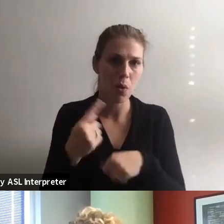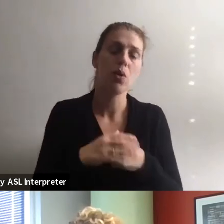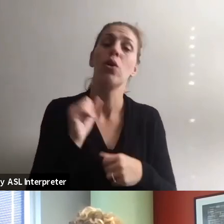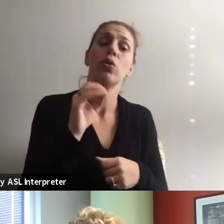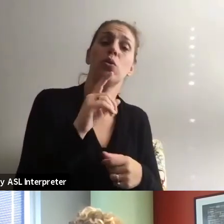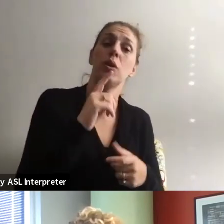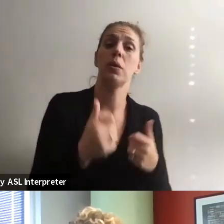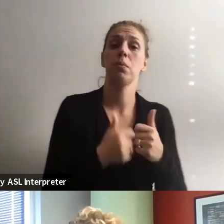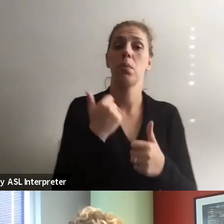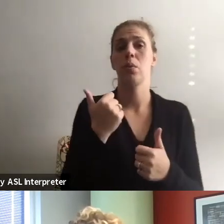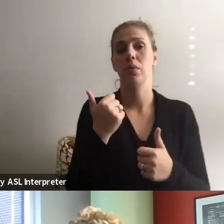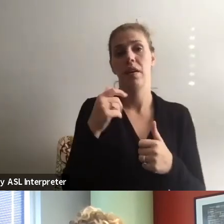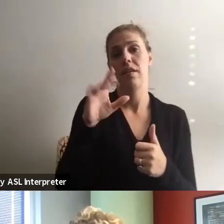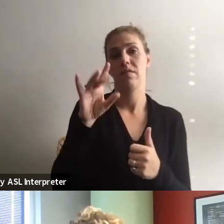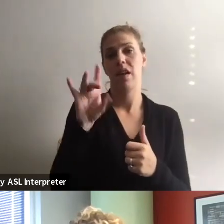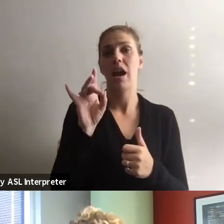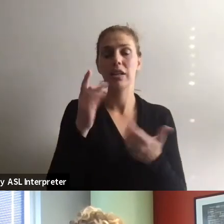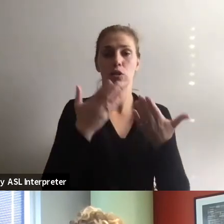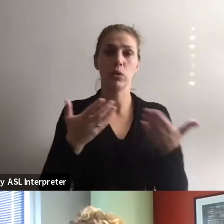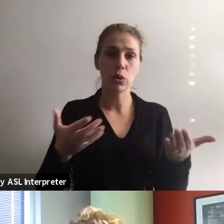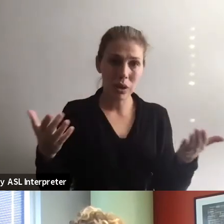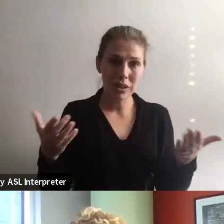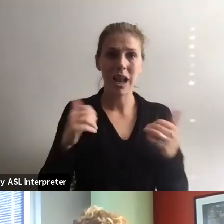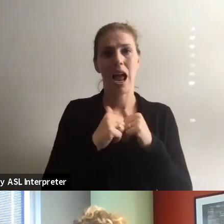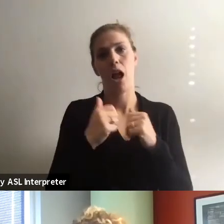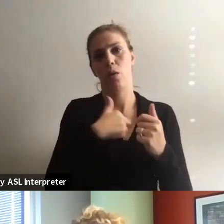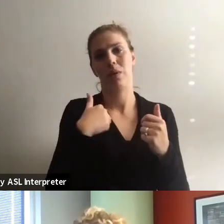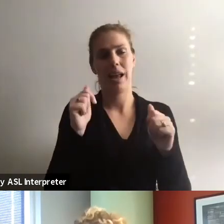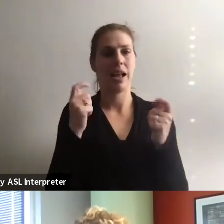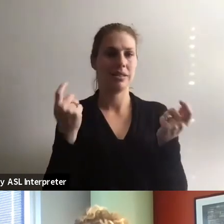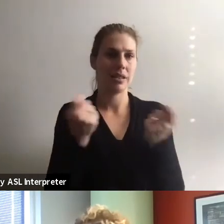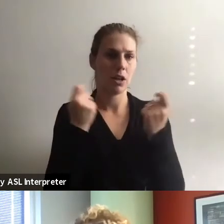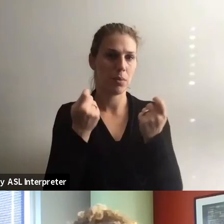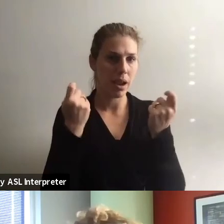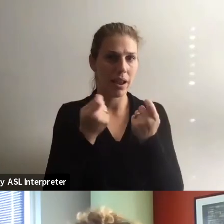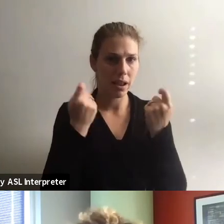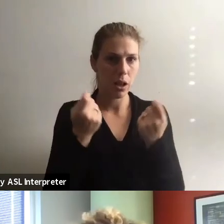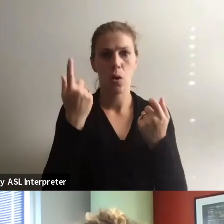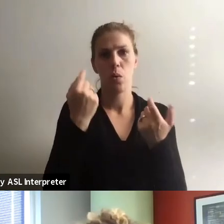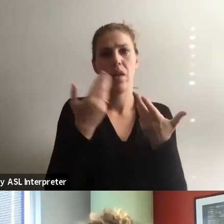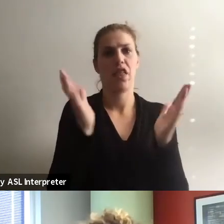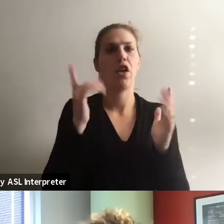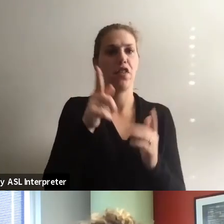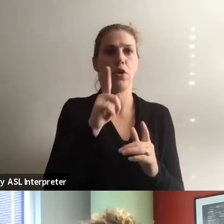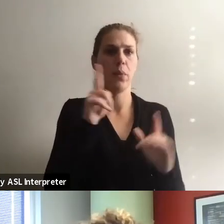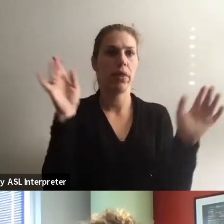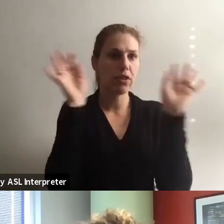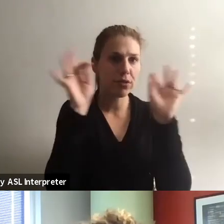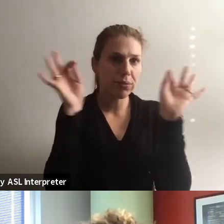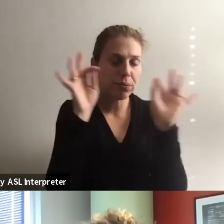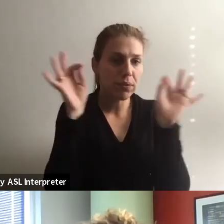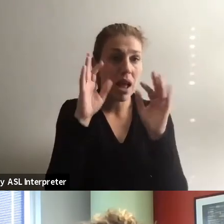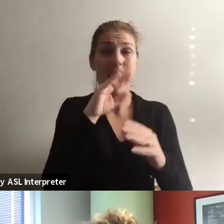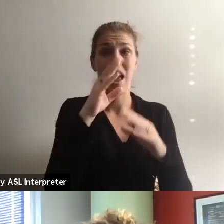of it is also finding resources and ways to celebrate, um, the things that are out there that you're not aware of and to bridge